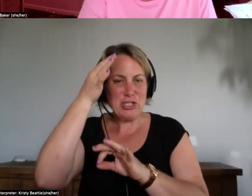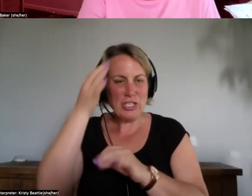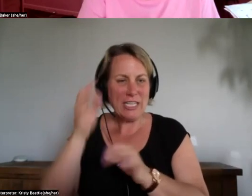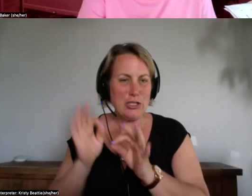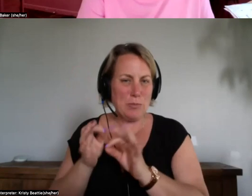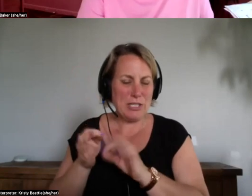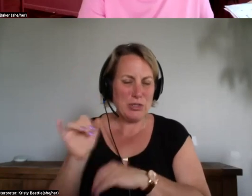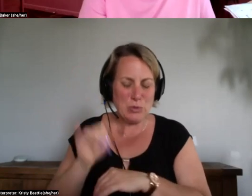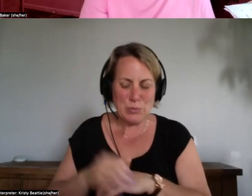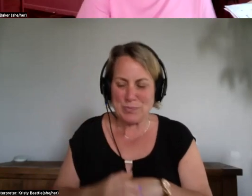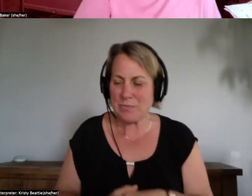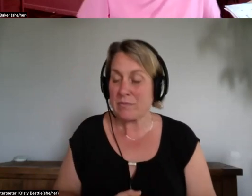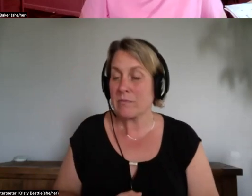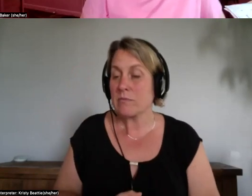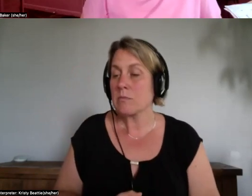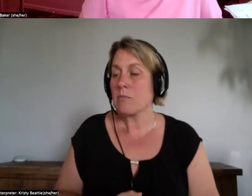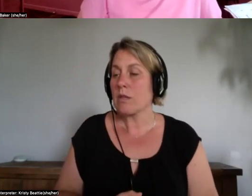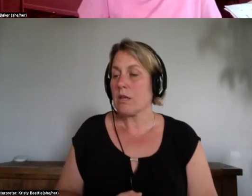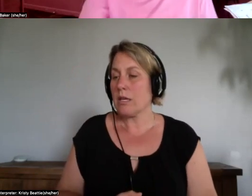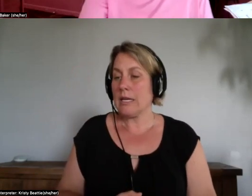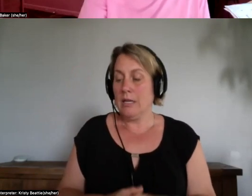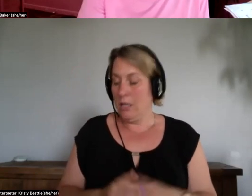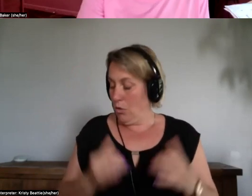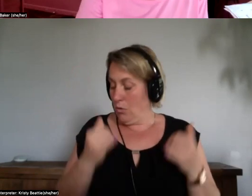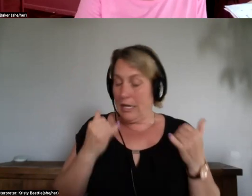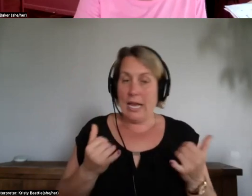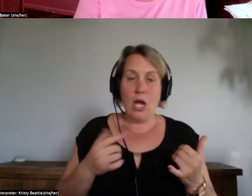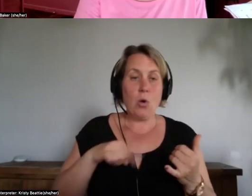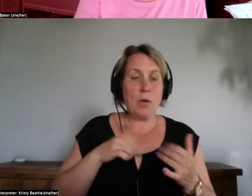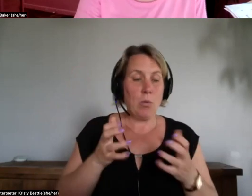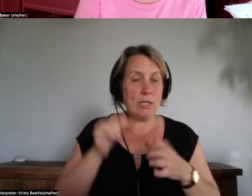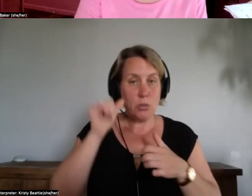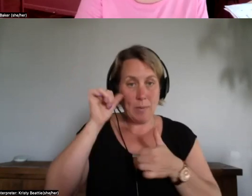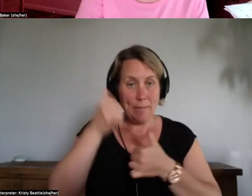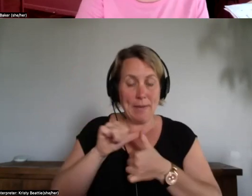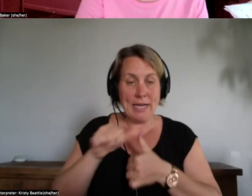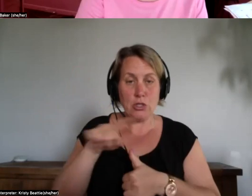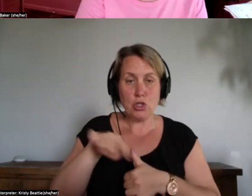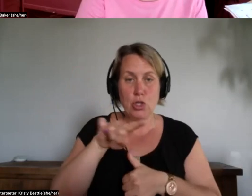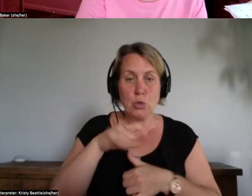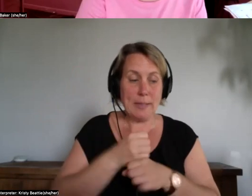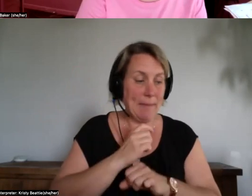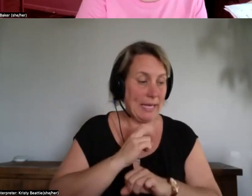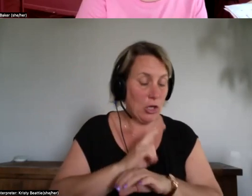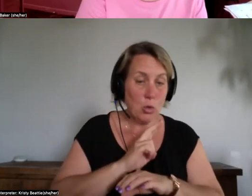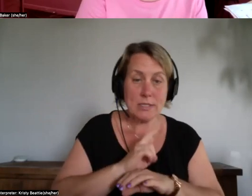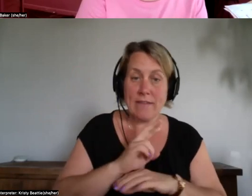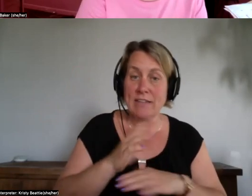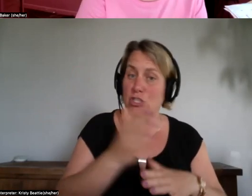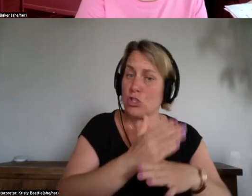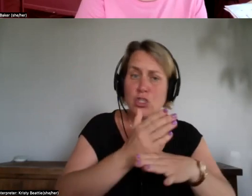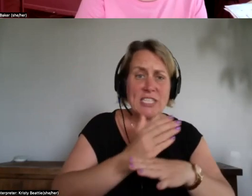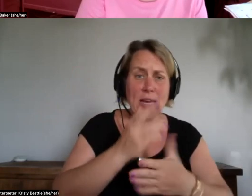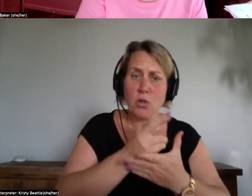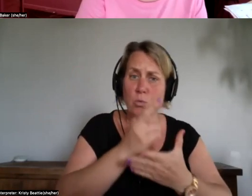at this point we'd also like to remind you to make use of and share the resources sent